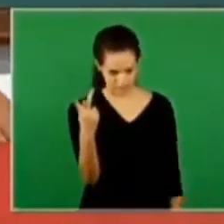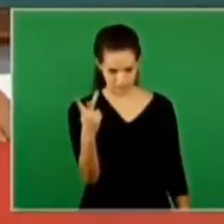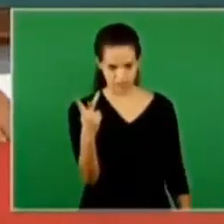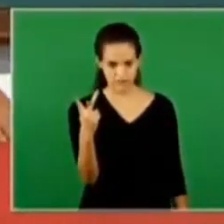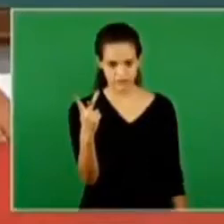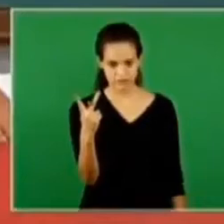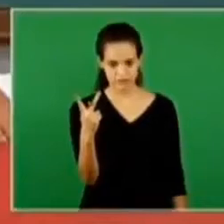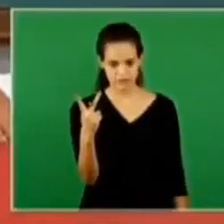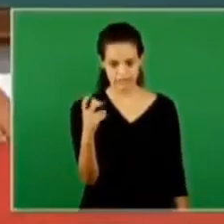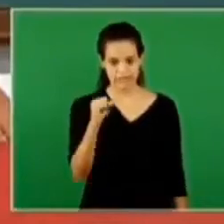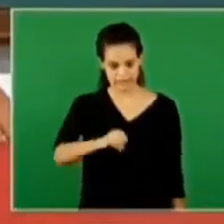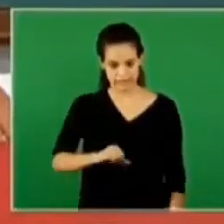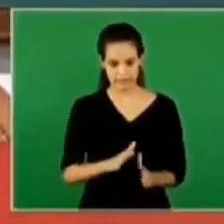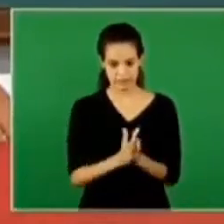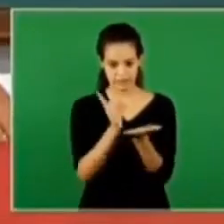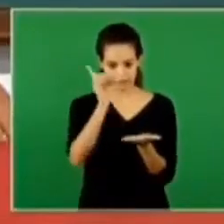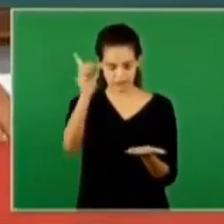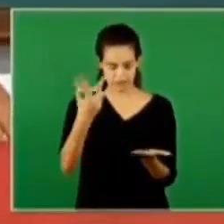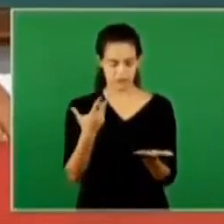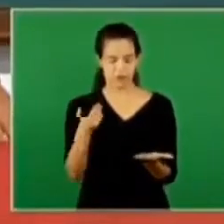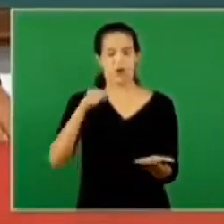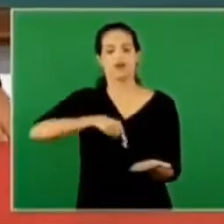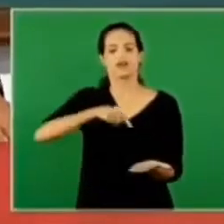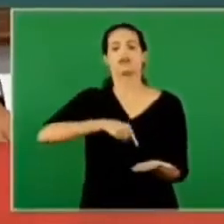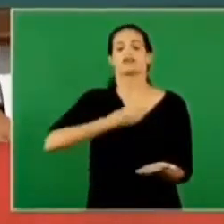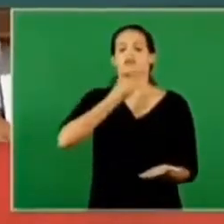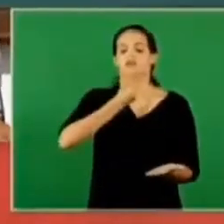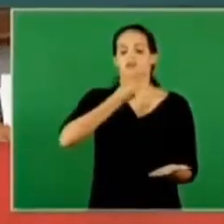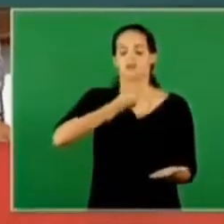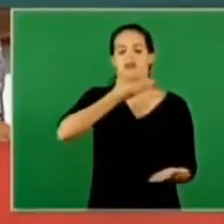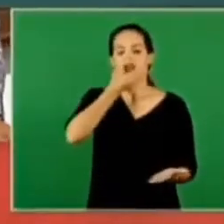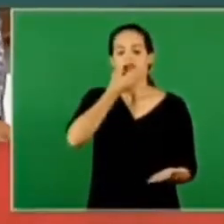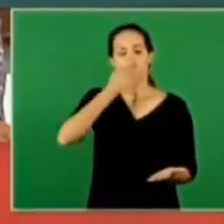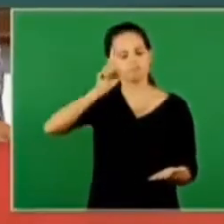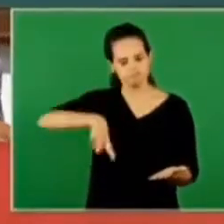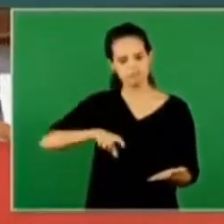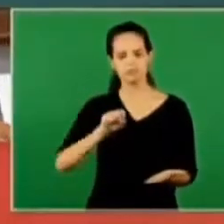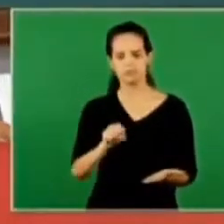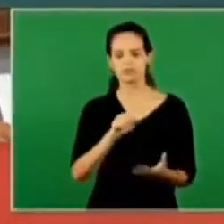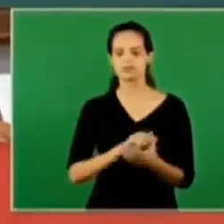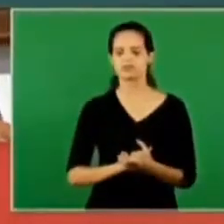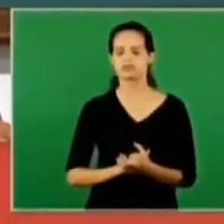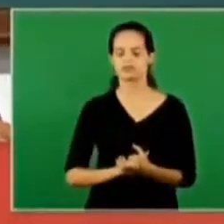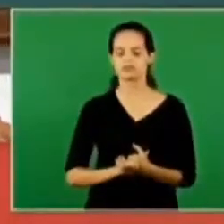does he have these values according to the word of the lord he's already a man